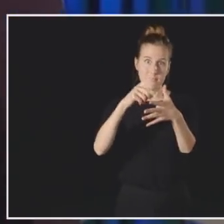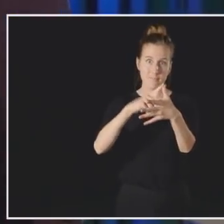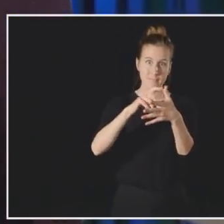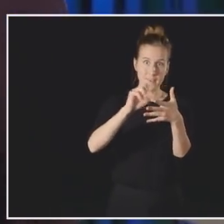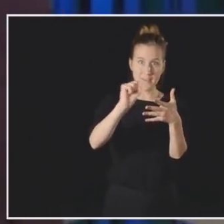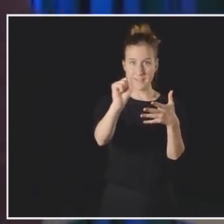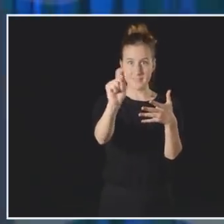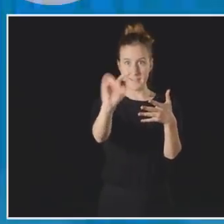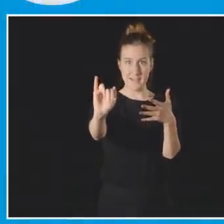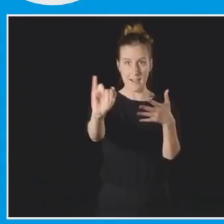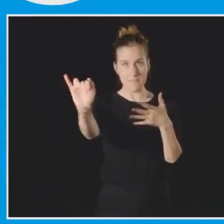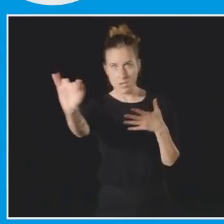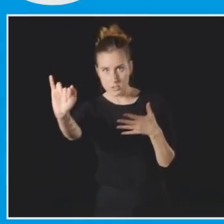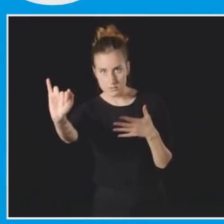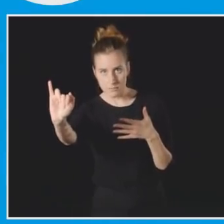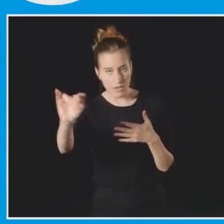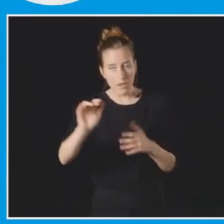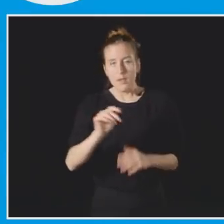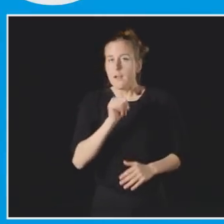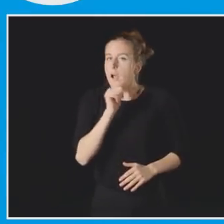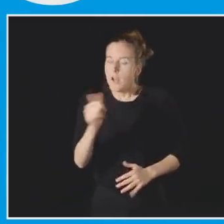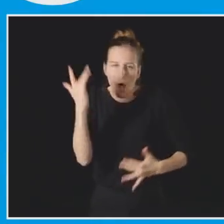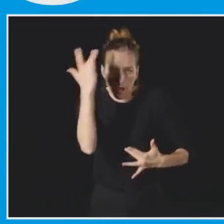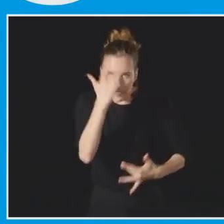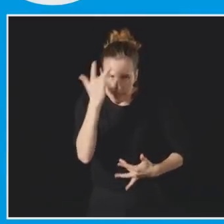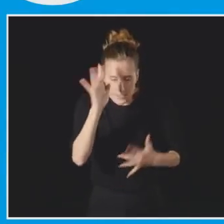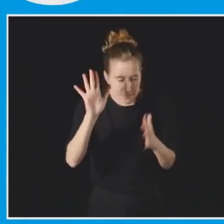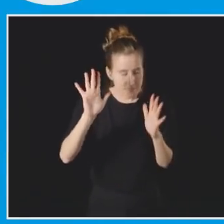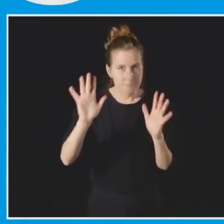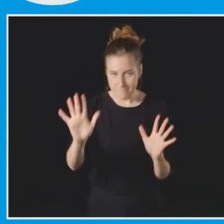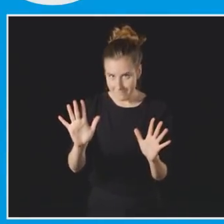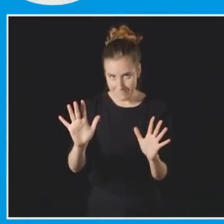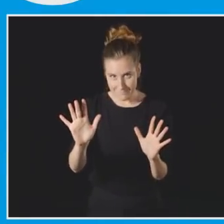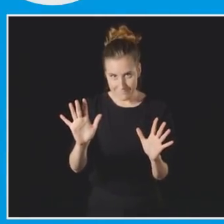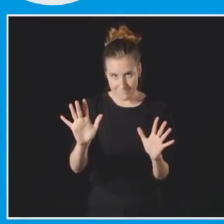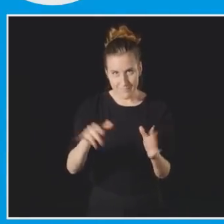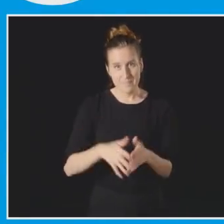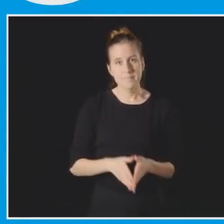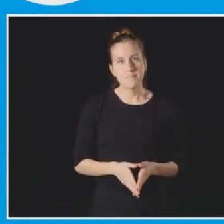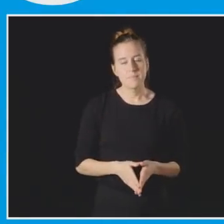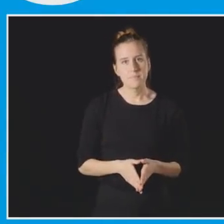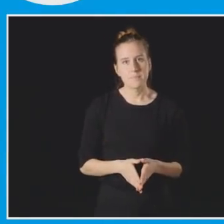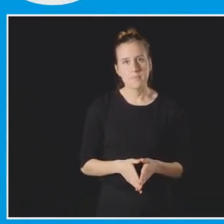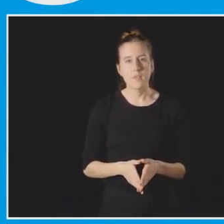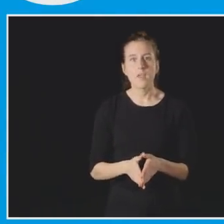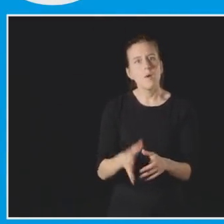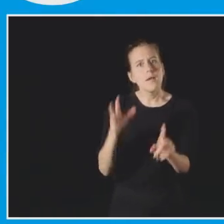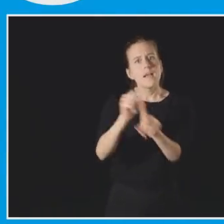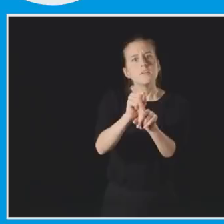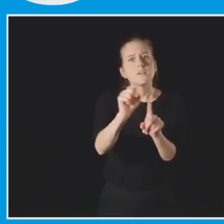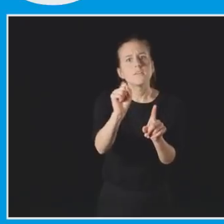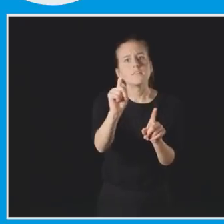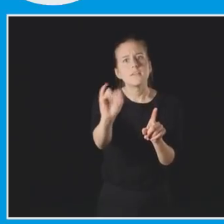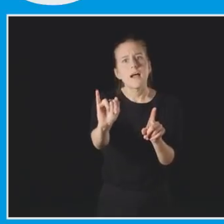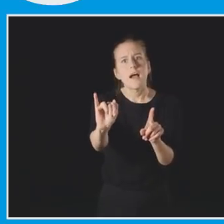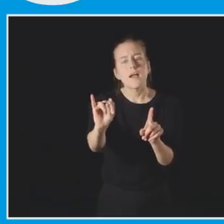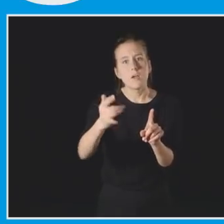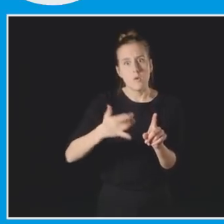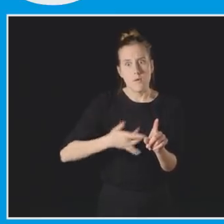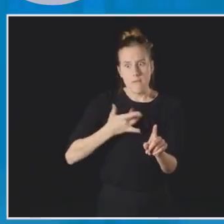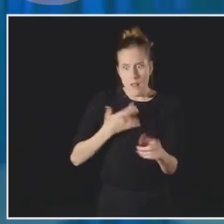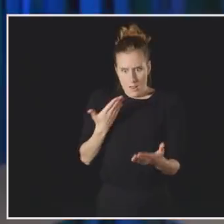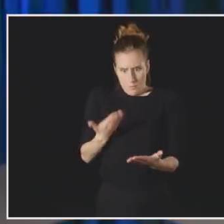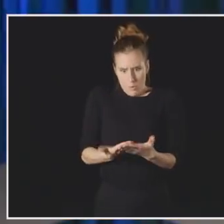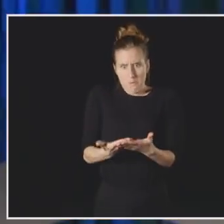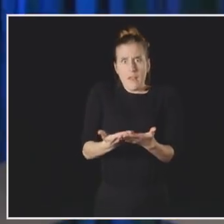Sexually transmitted infections, not dis-ease. When we get an STI,